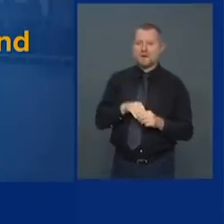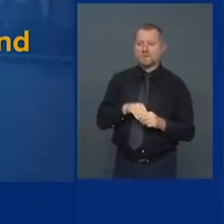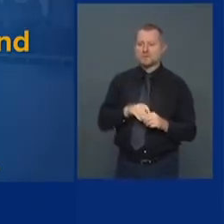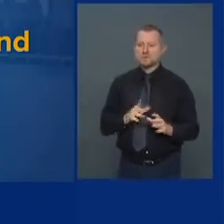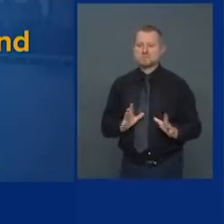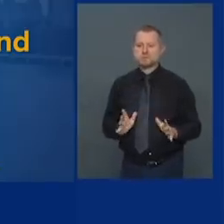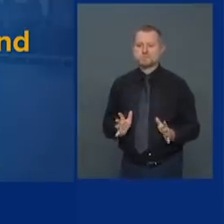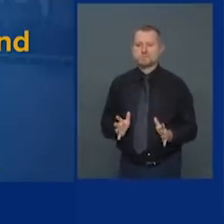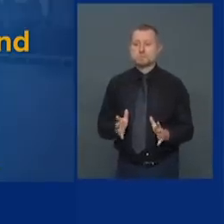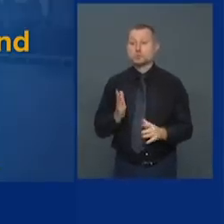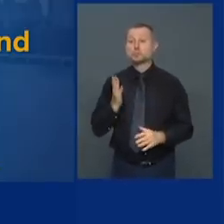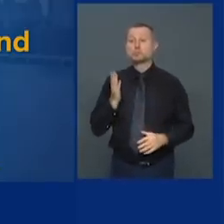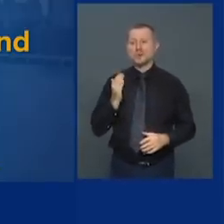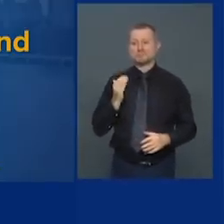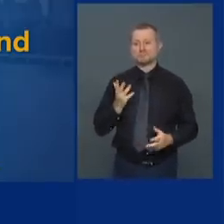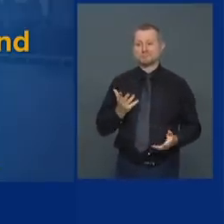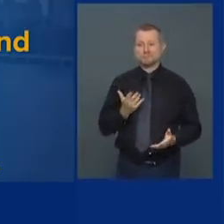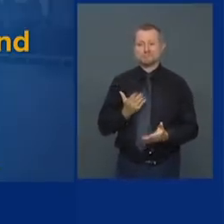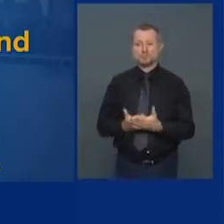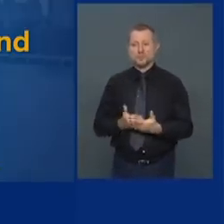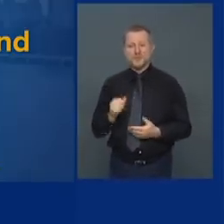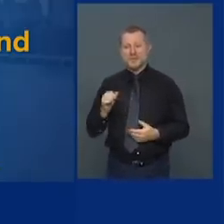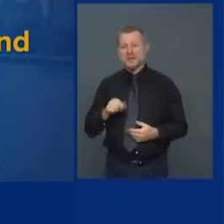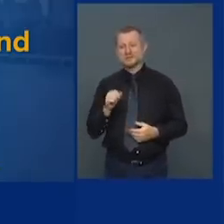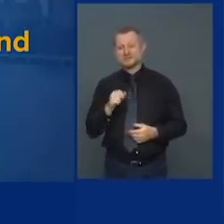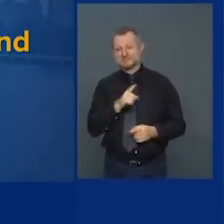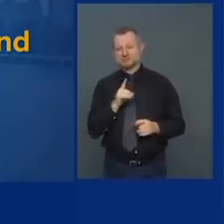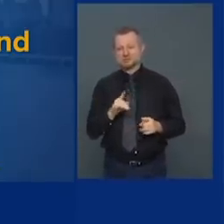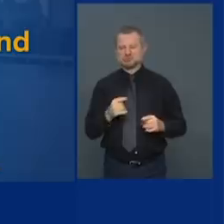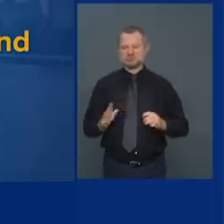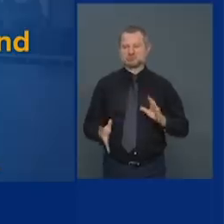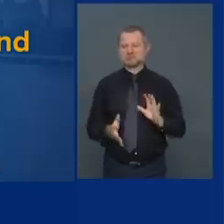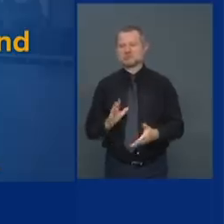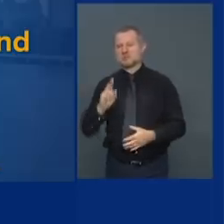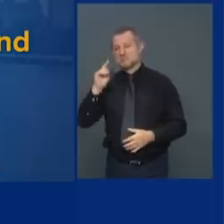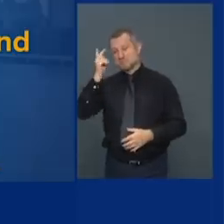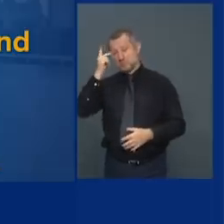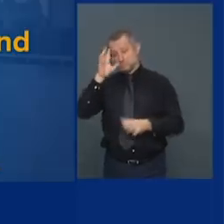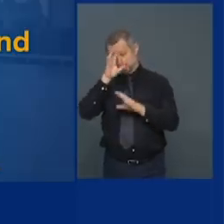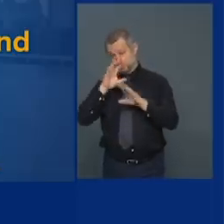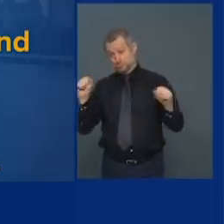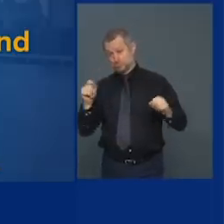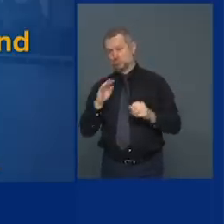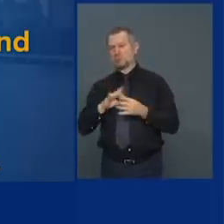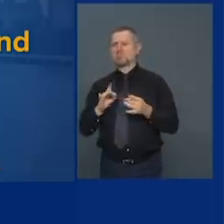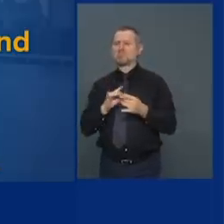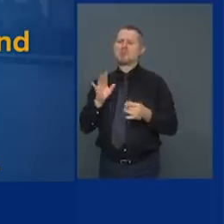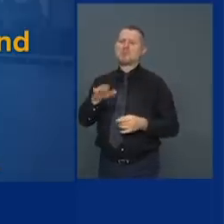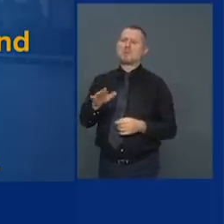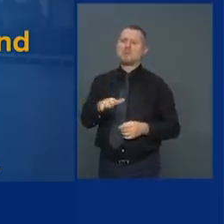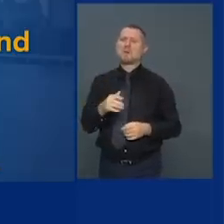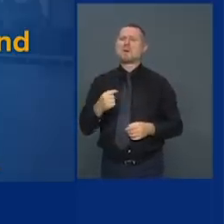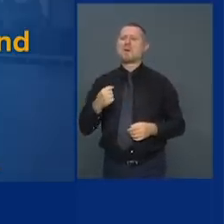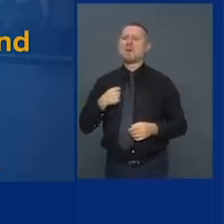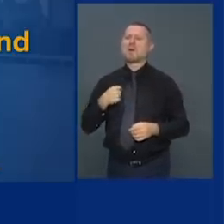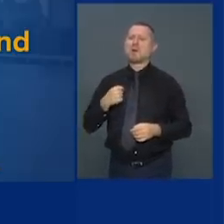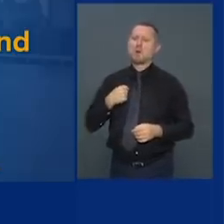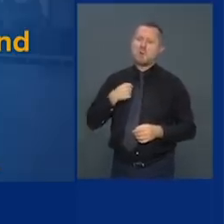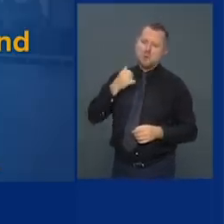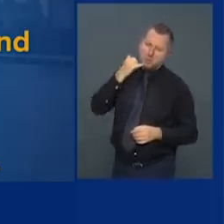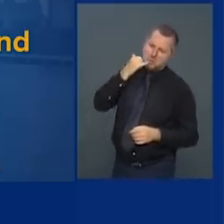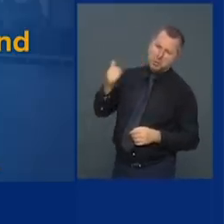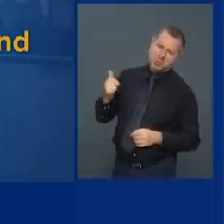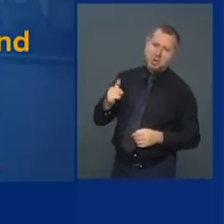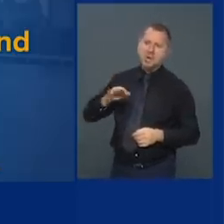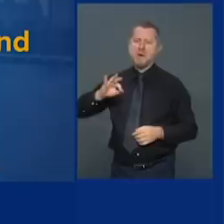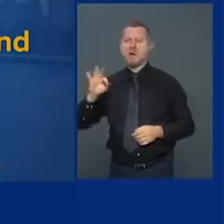process has been politicized because the president says he calls the FDA and thinks